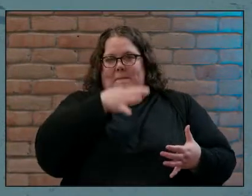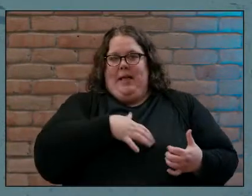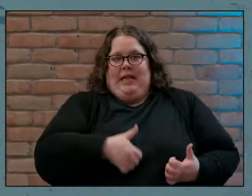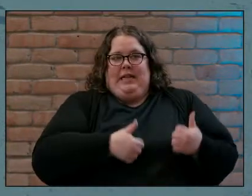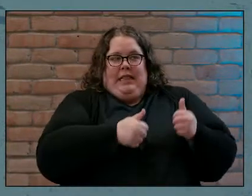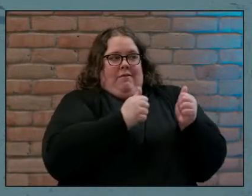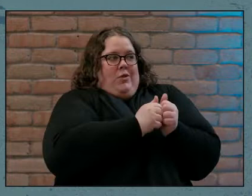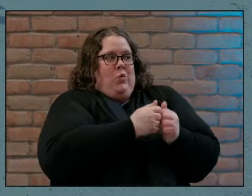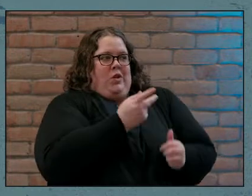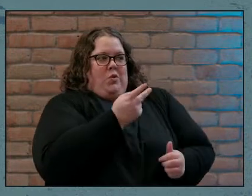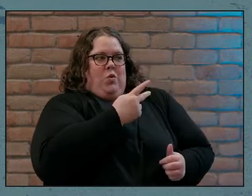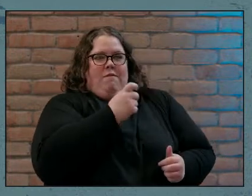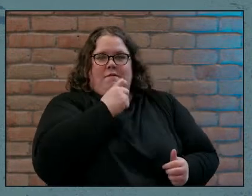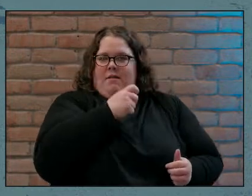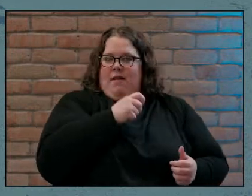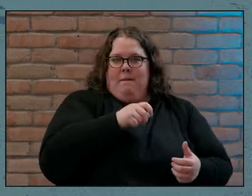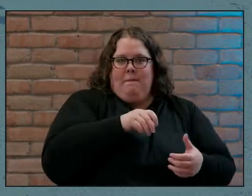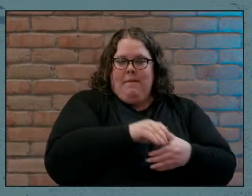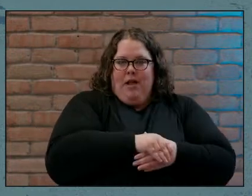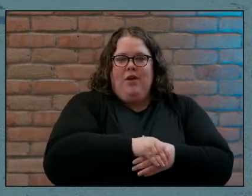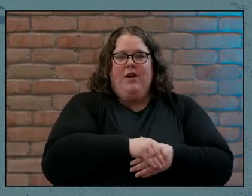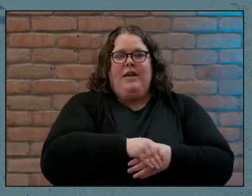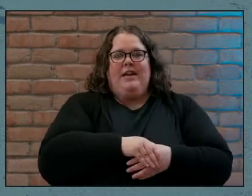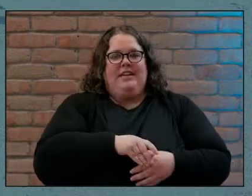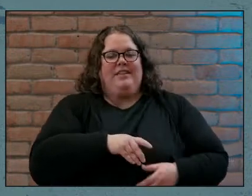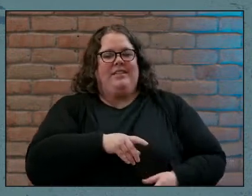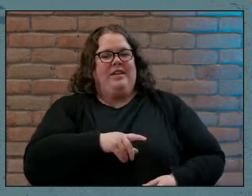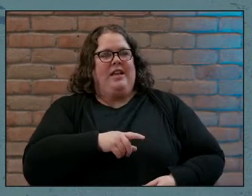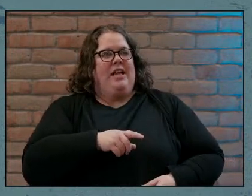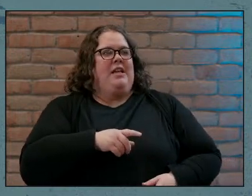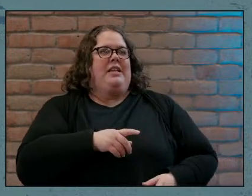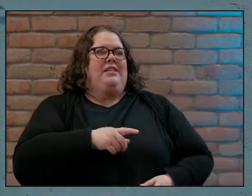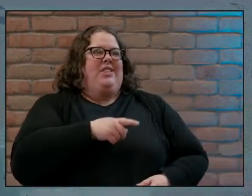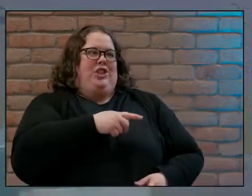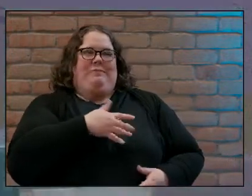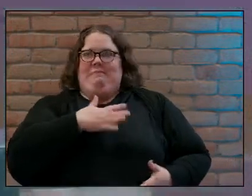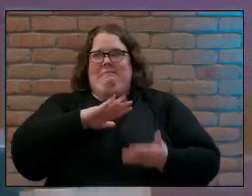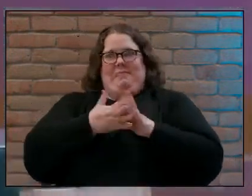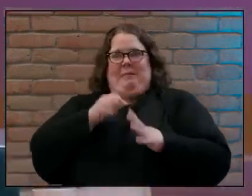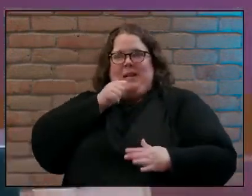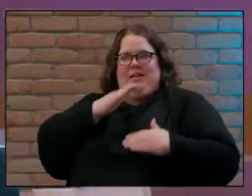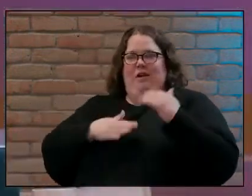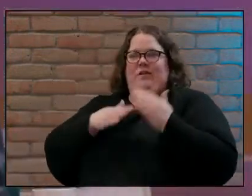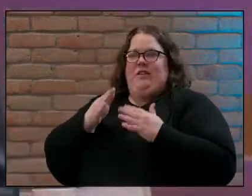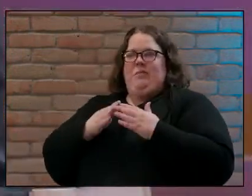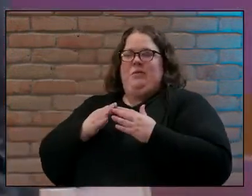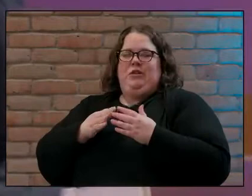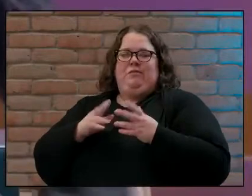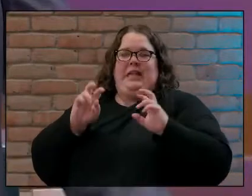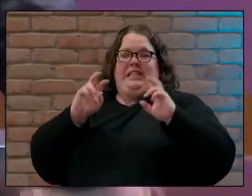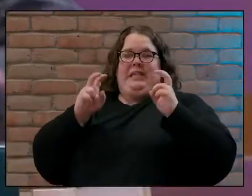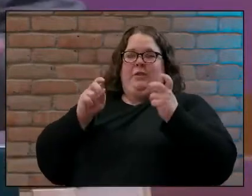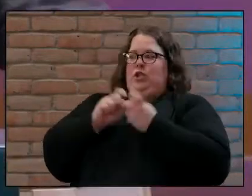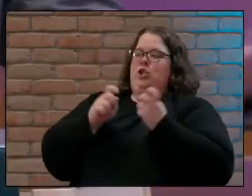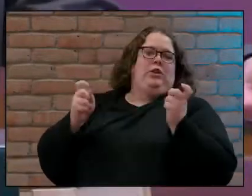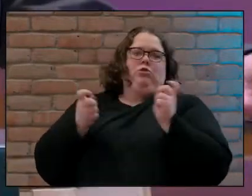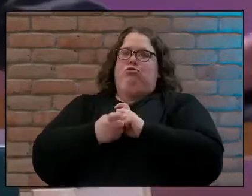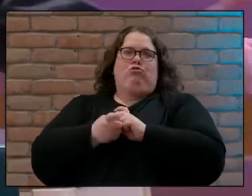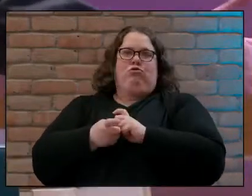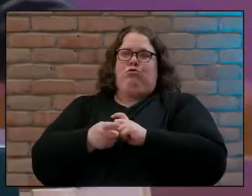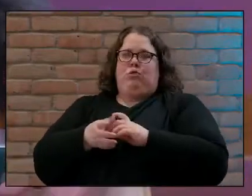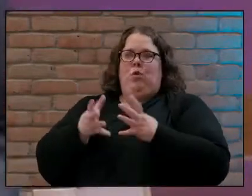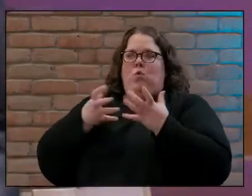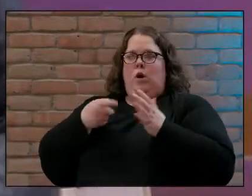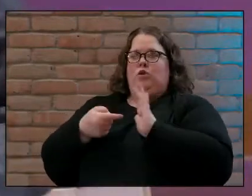now and when she when he gets a little too close for comfort she quickly changes the subject and goes back to her original tactic of showing